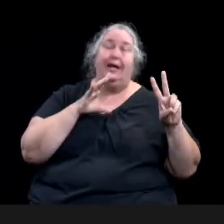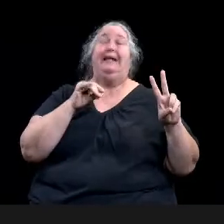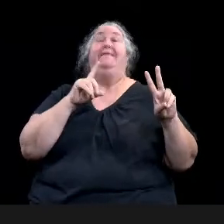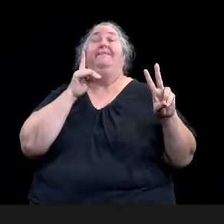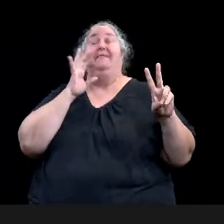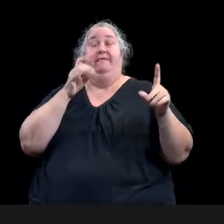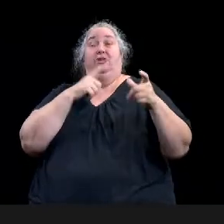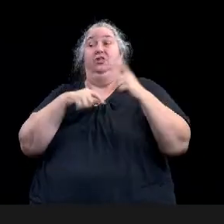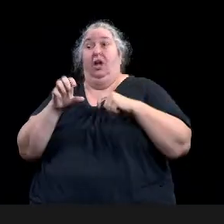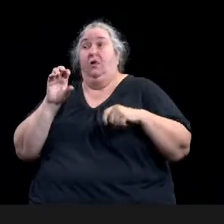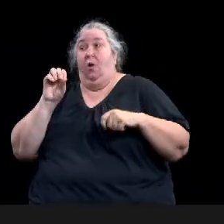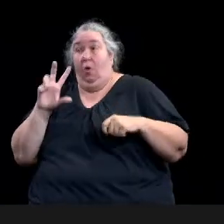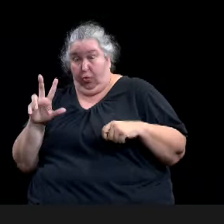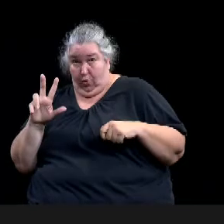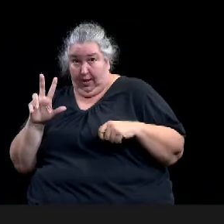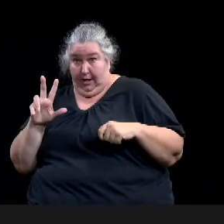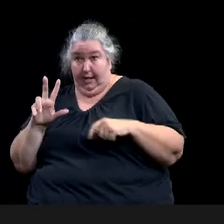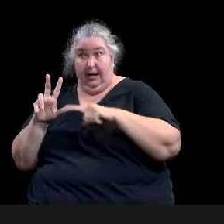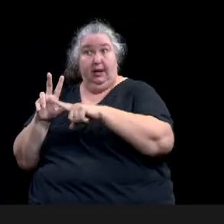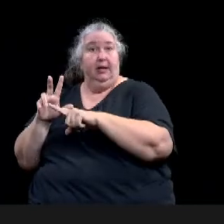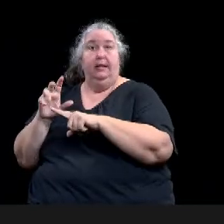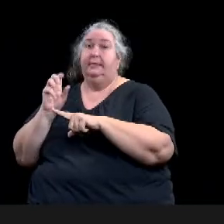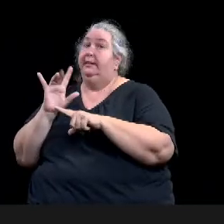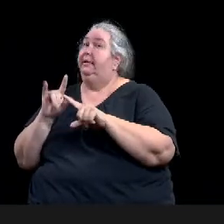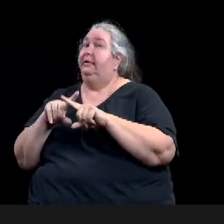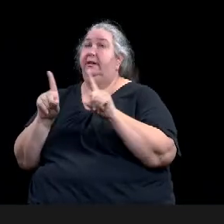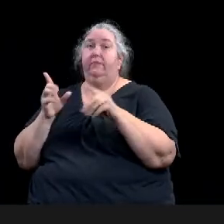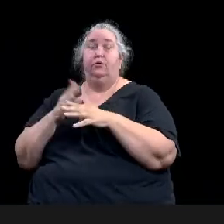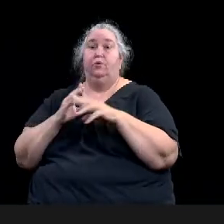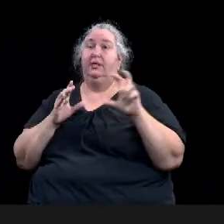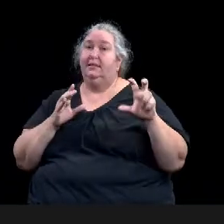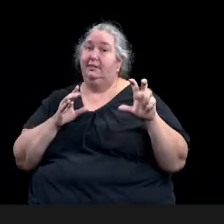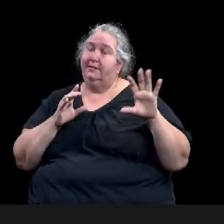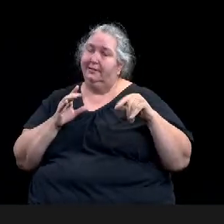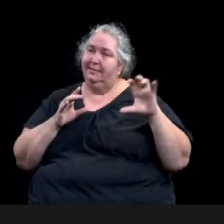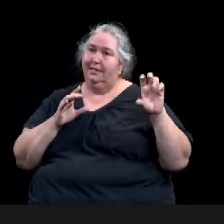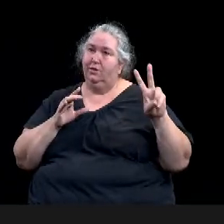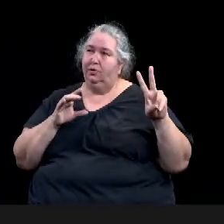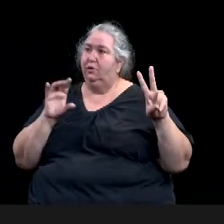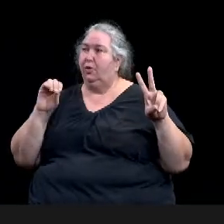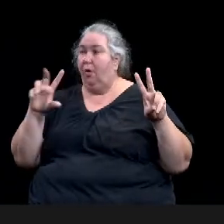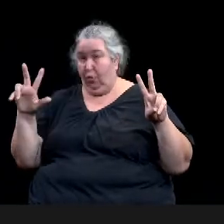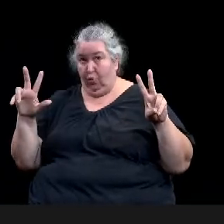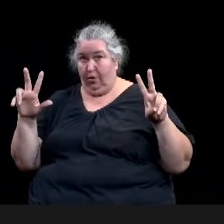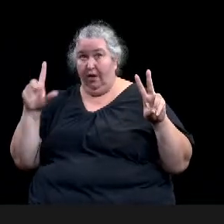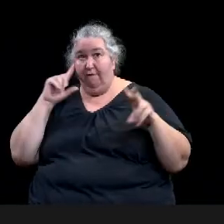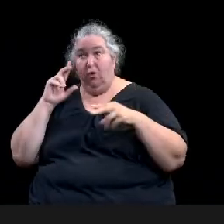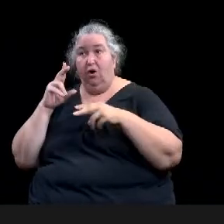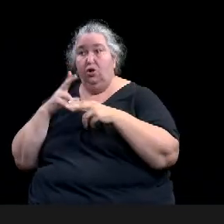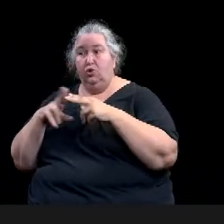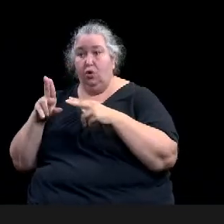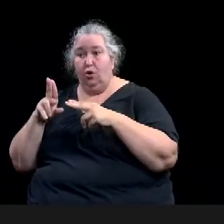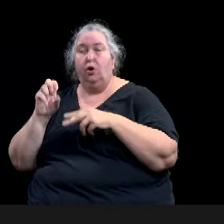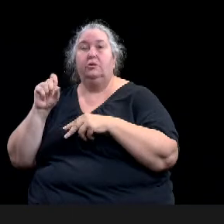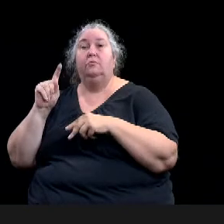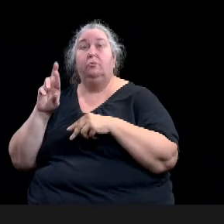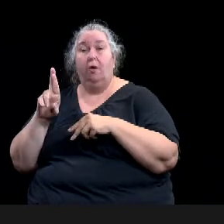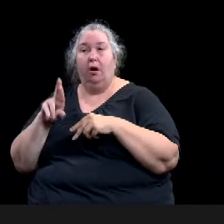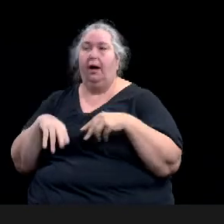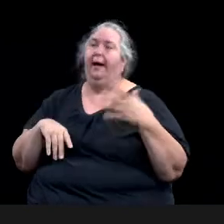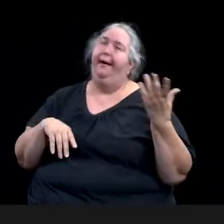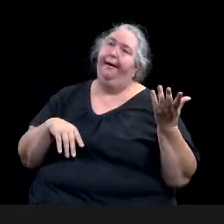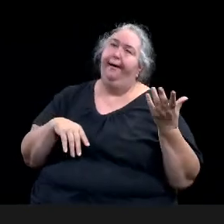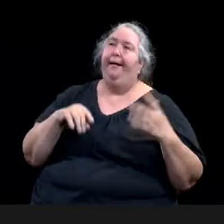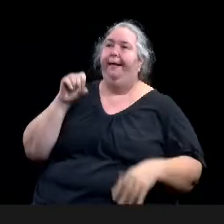rental perspective? Yes. Uh, cause, because C2 does not allow single family by right, the, the single